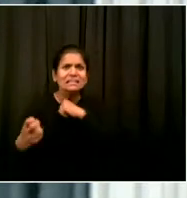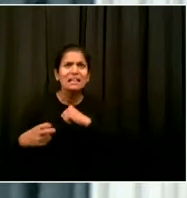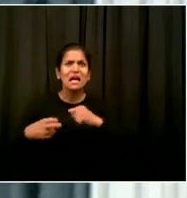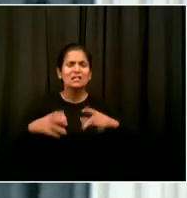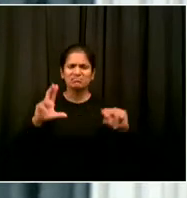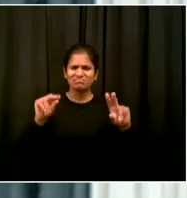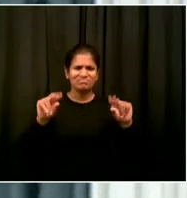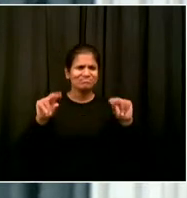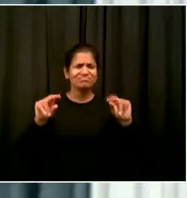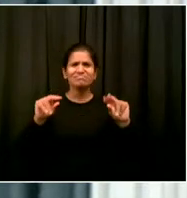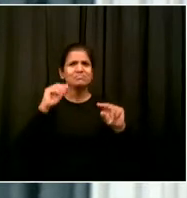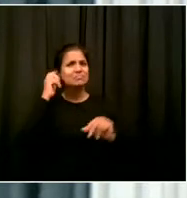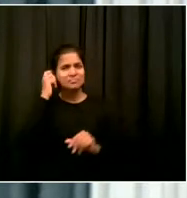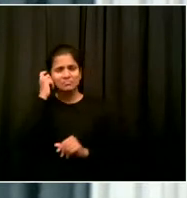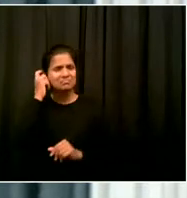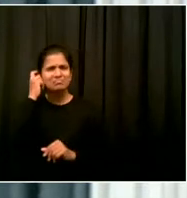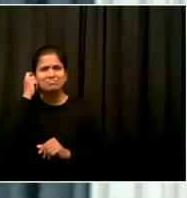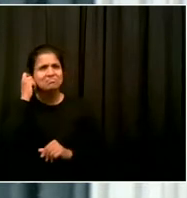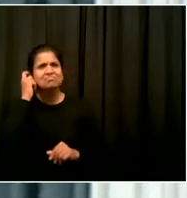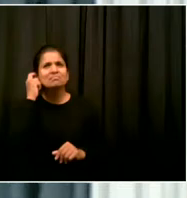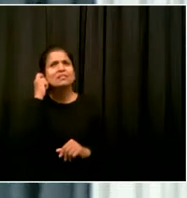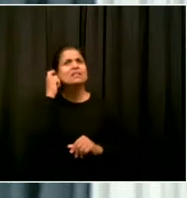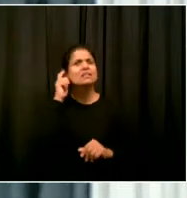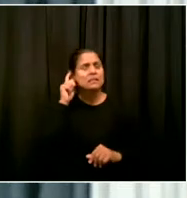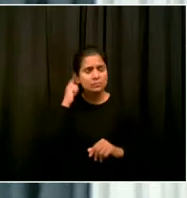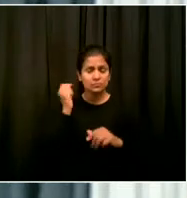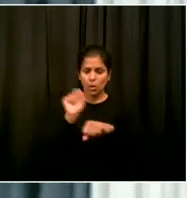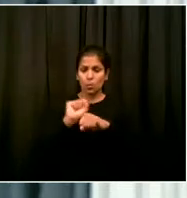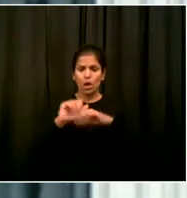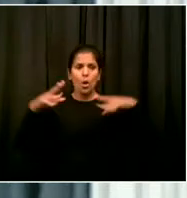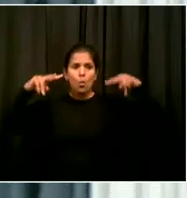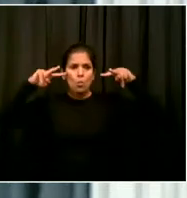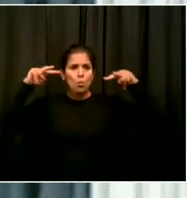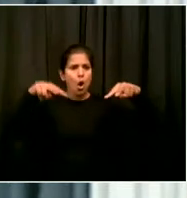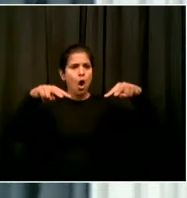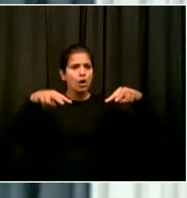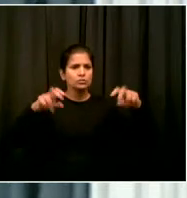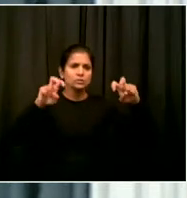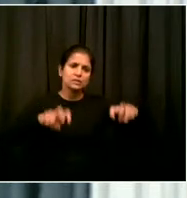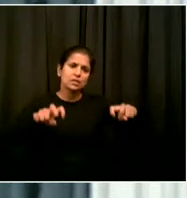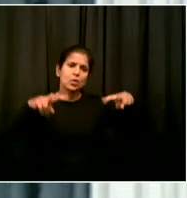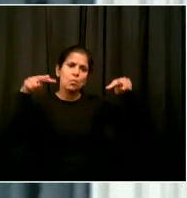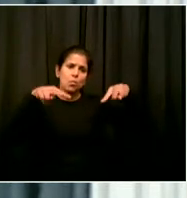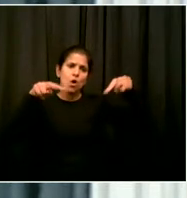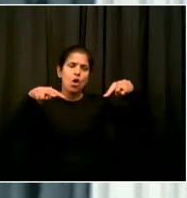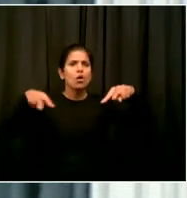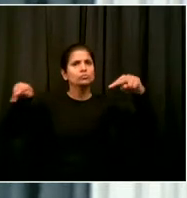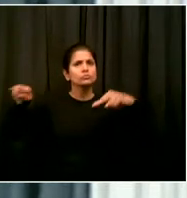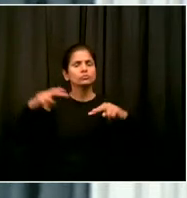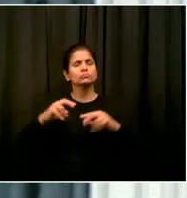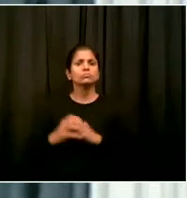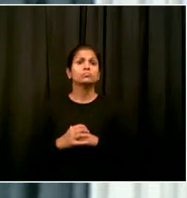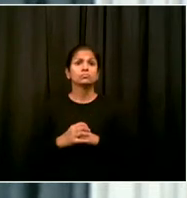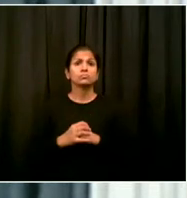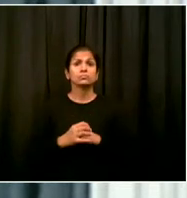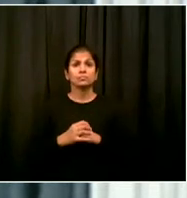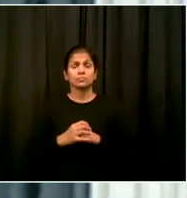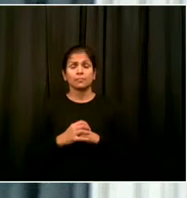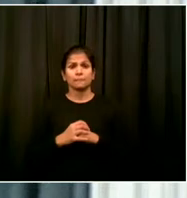and various services they're going to provide. We have not heard in the lead up to this the concerns around